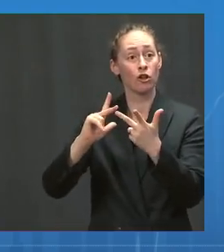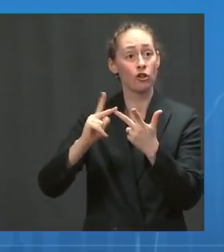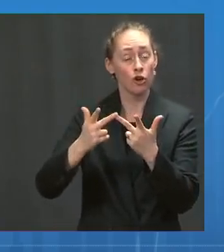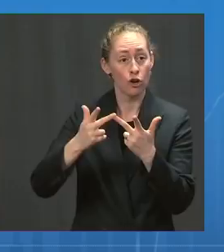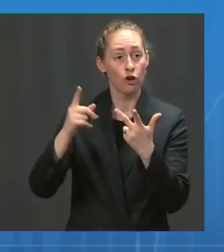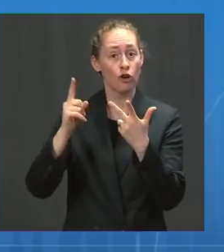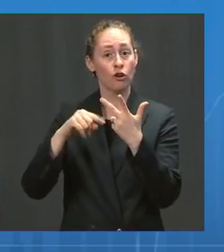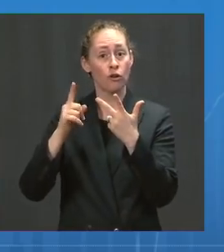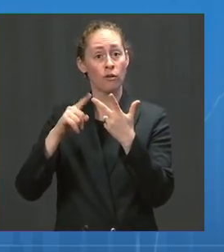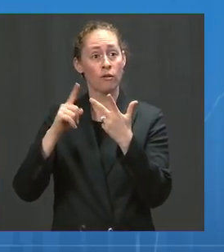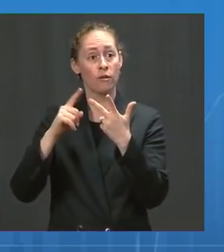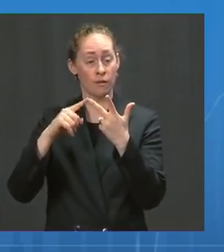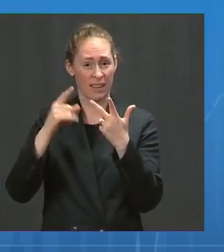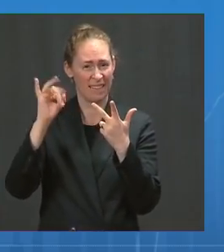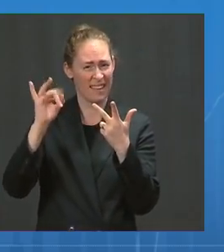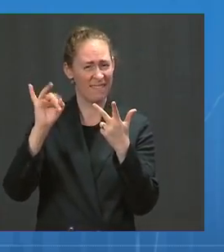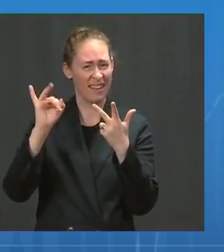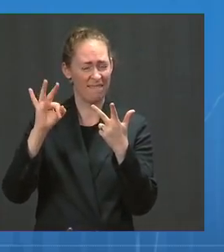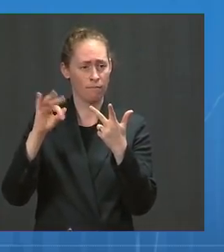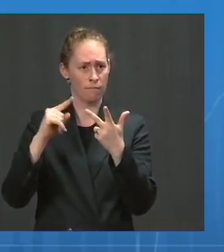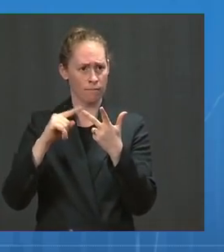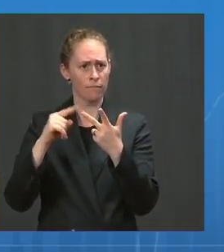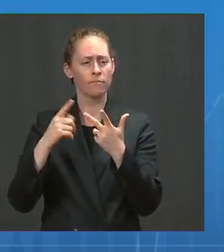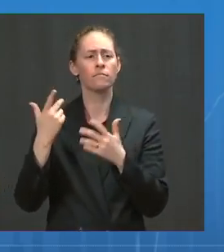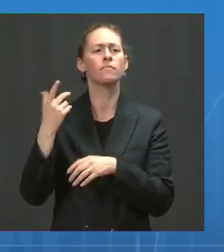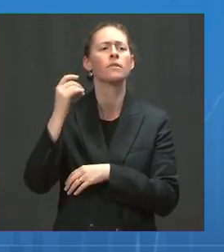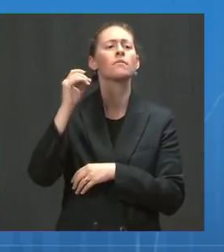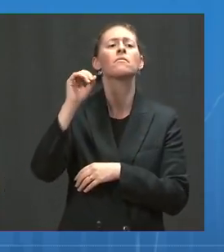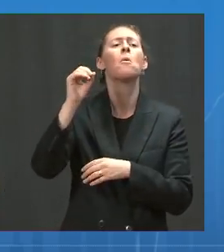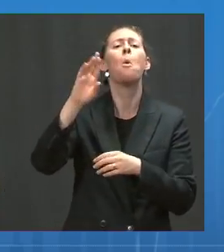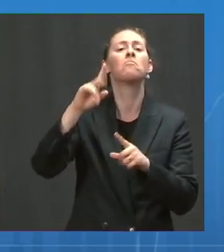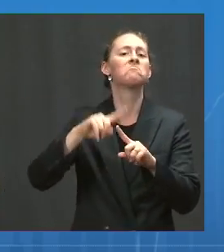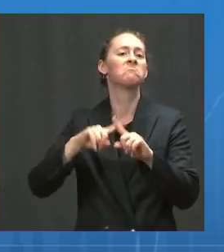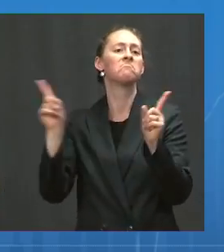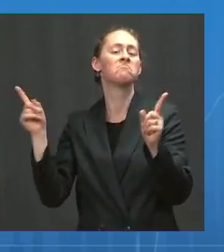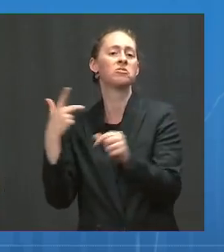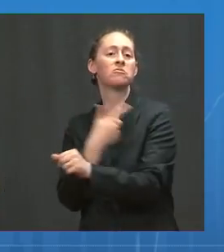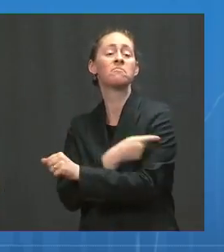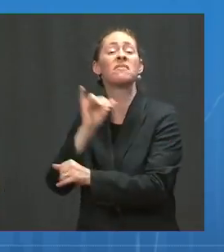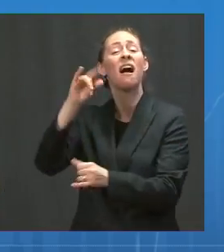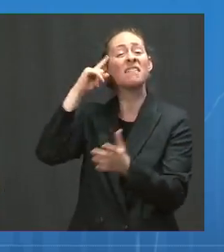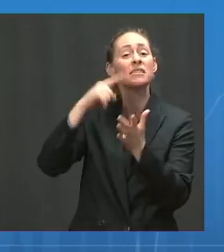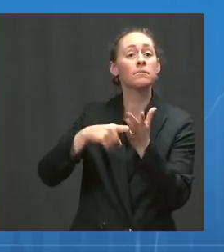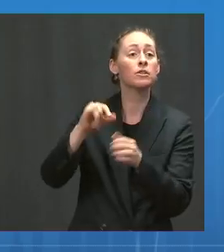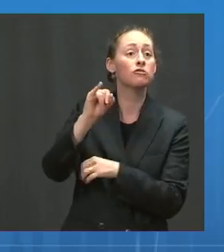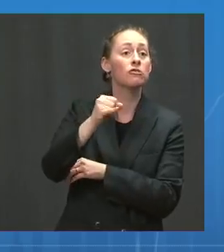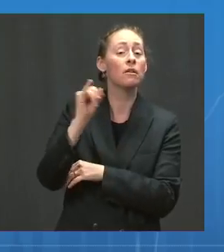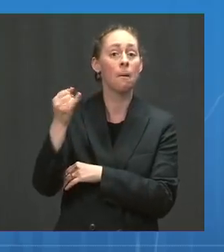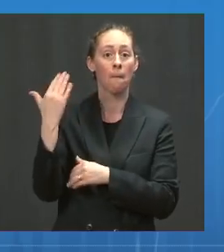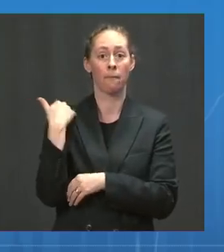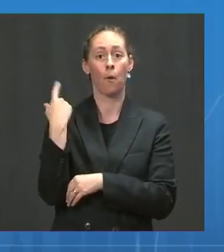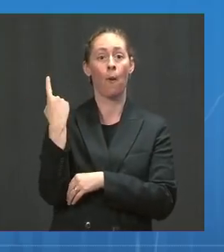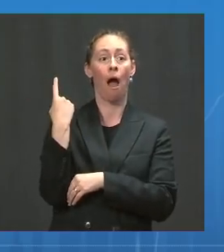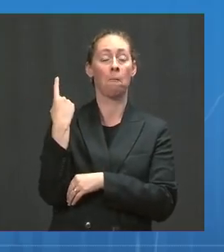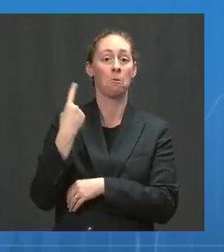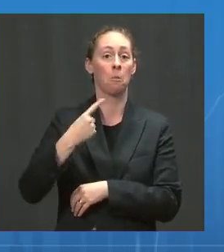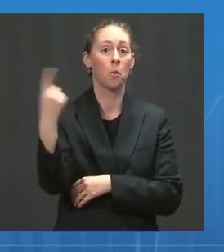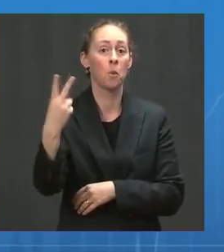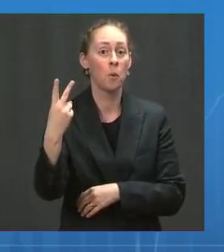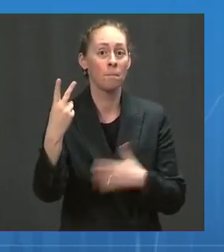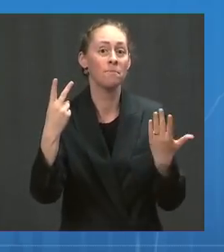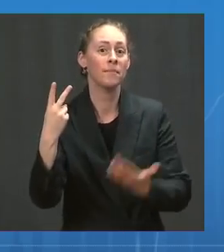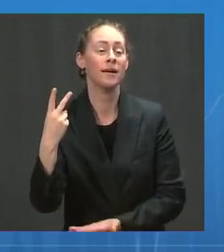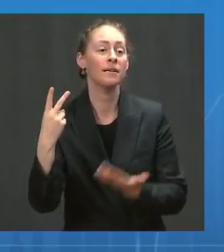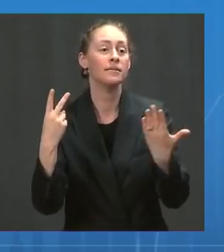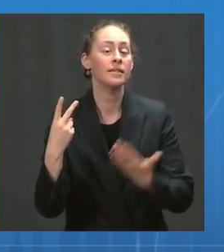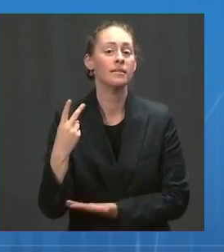vaccine regimen or another shot for the J&J single-dose regimen, you're talking about enhancing